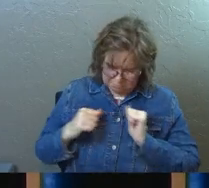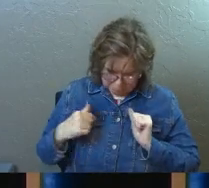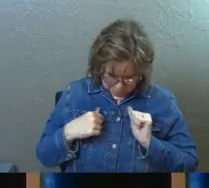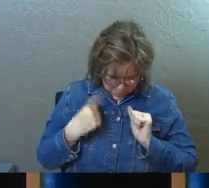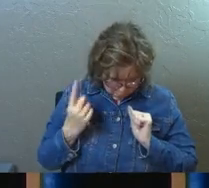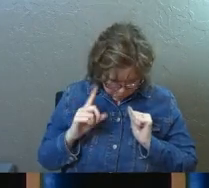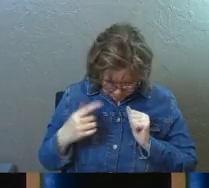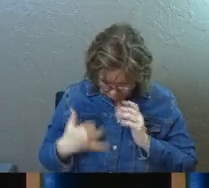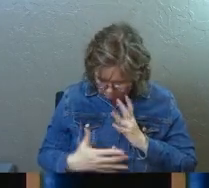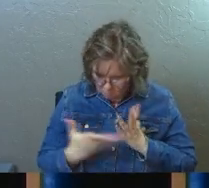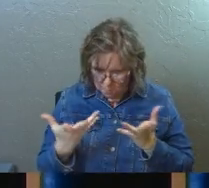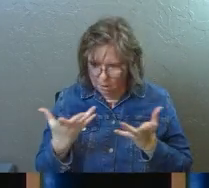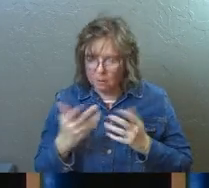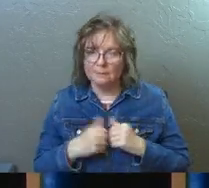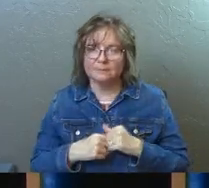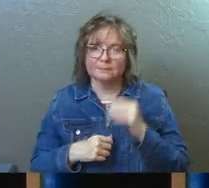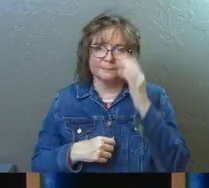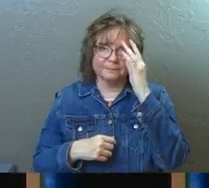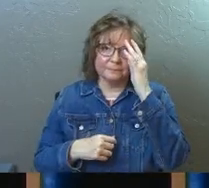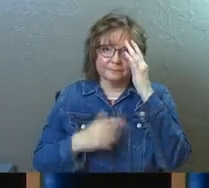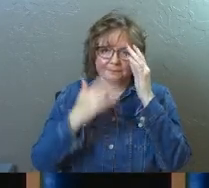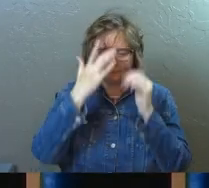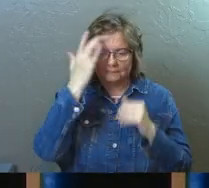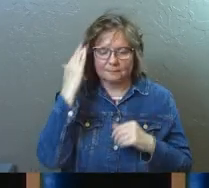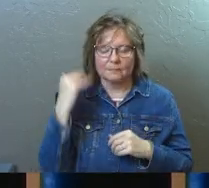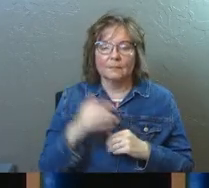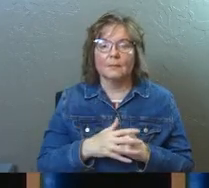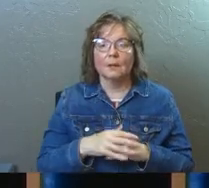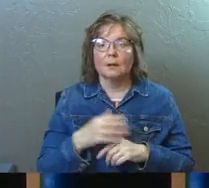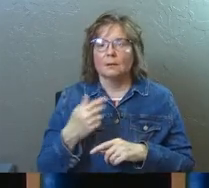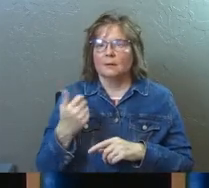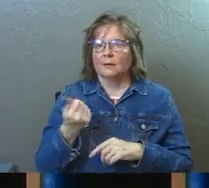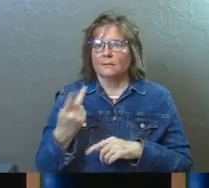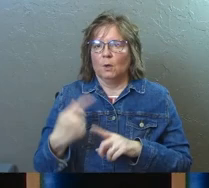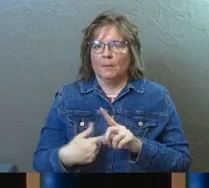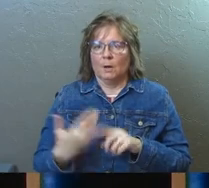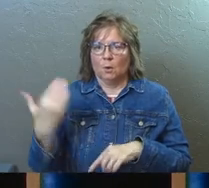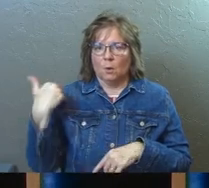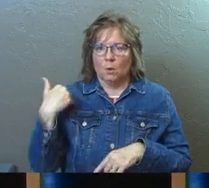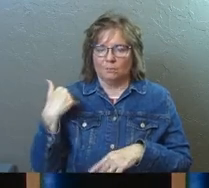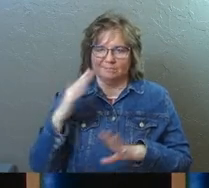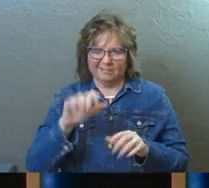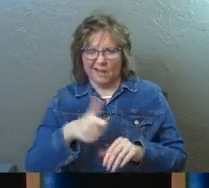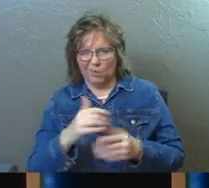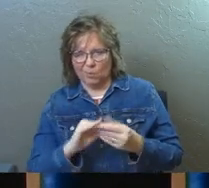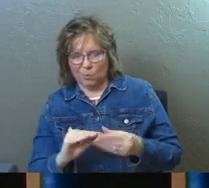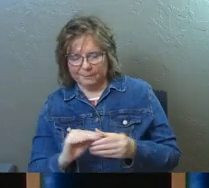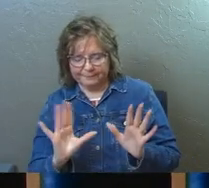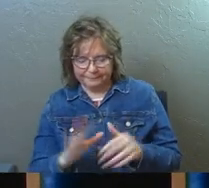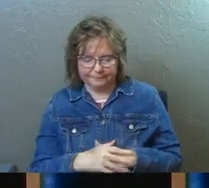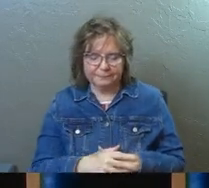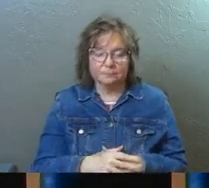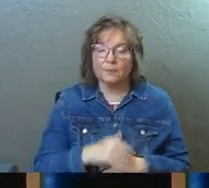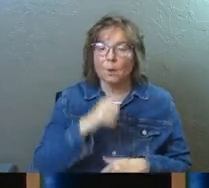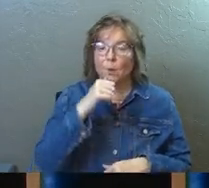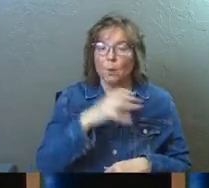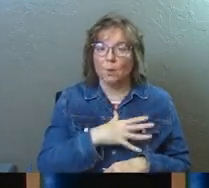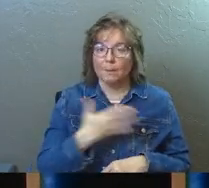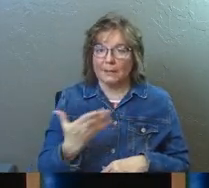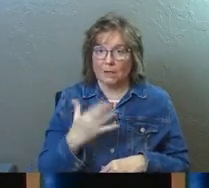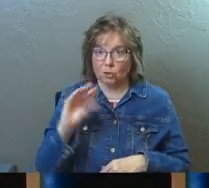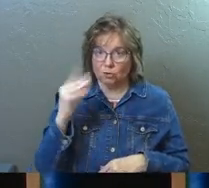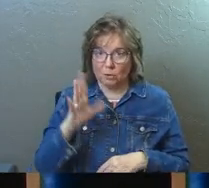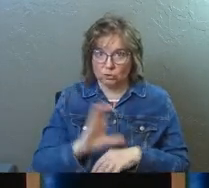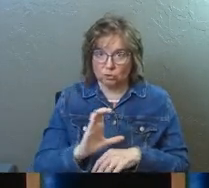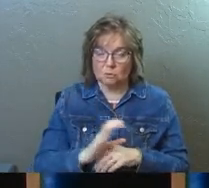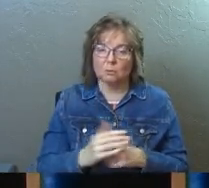It's on the other side of surrender. A few months ago, there was a, here's another story. A woman here at Grace,